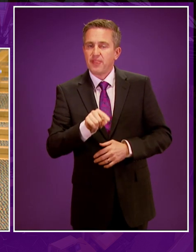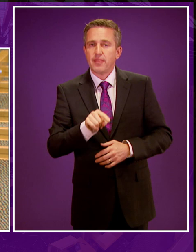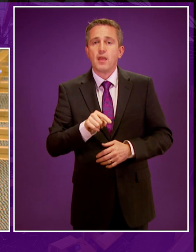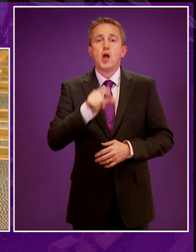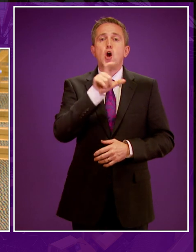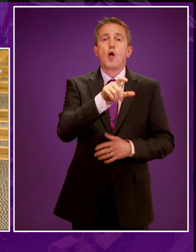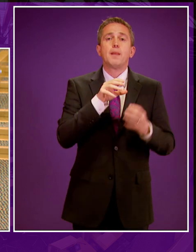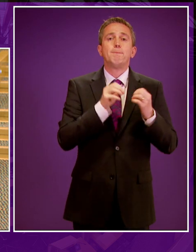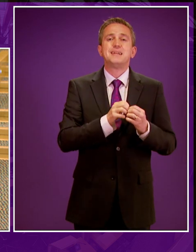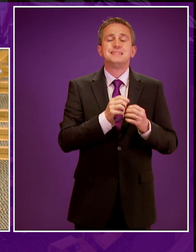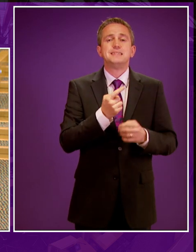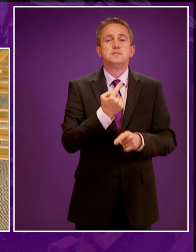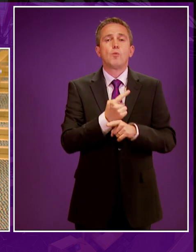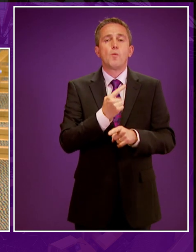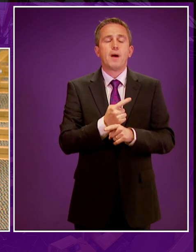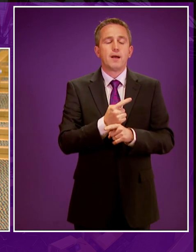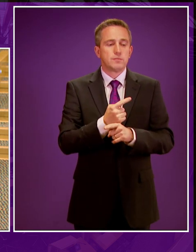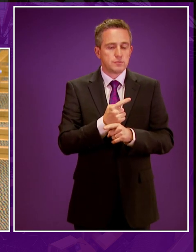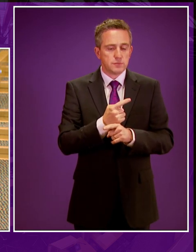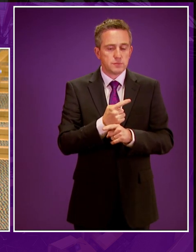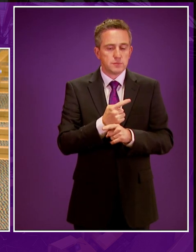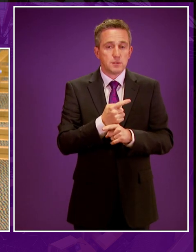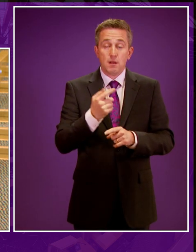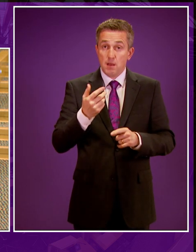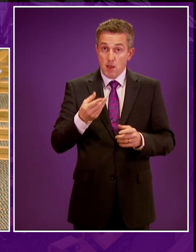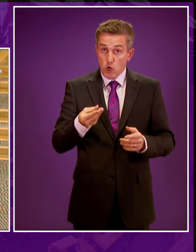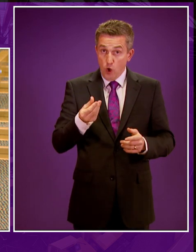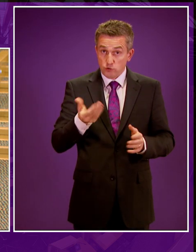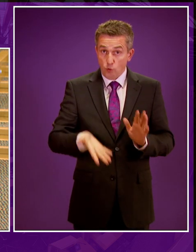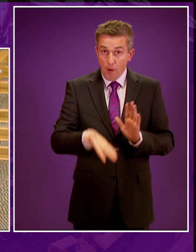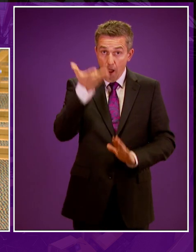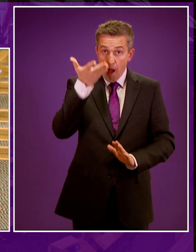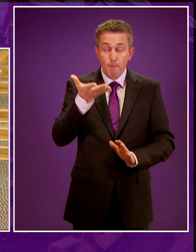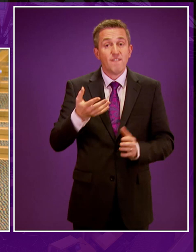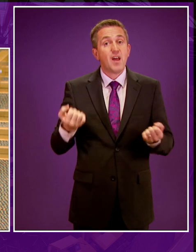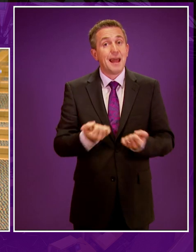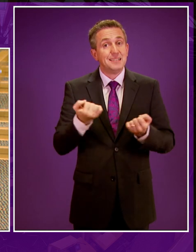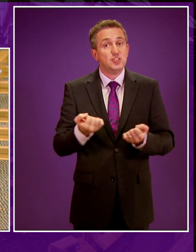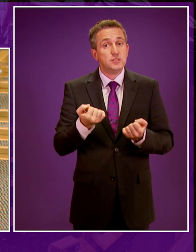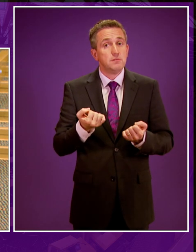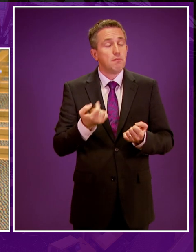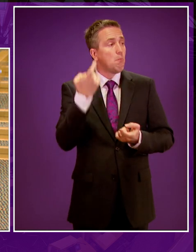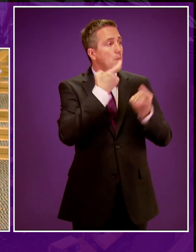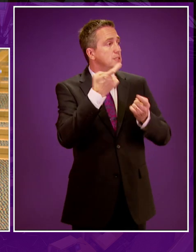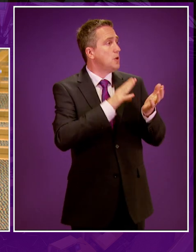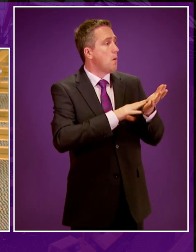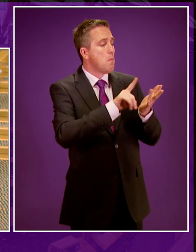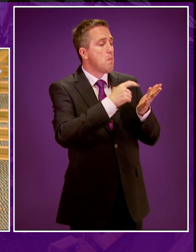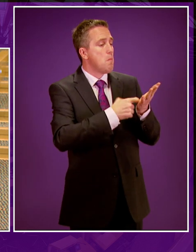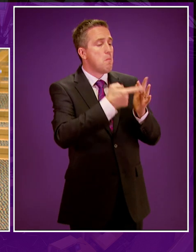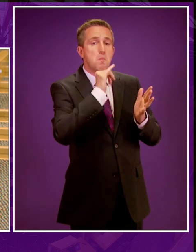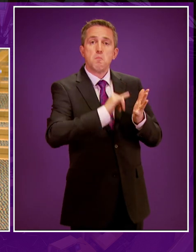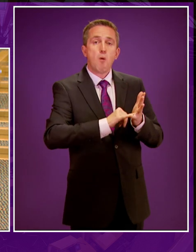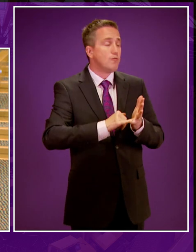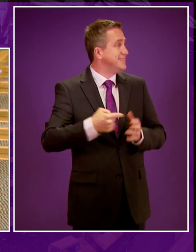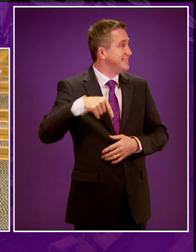Colin Beattie mentioned the point about high energy prices. I just wanted to see if Maurice Golden was here in the chamber, I know if he is,